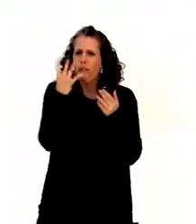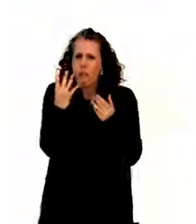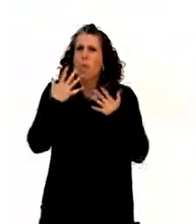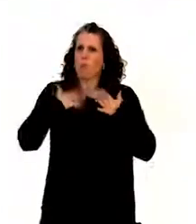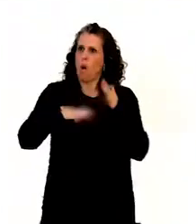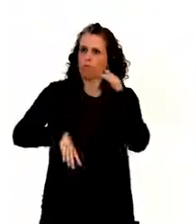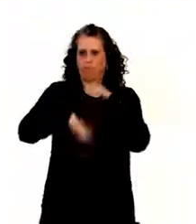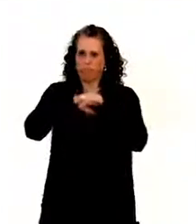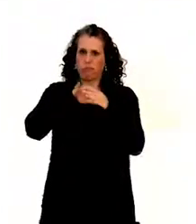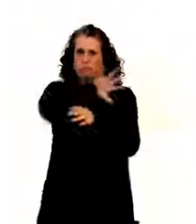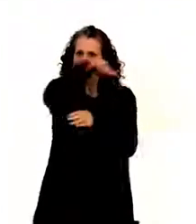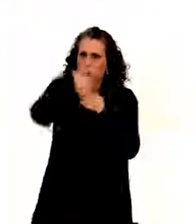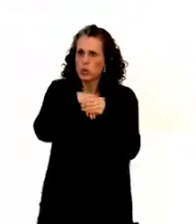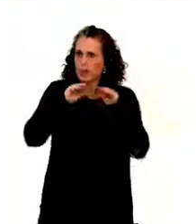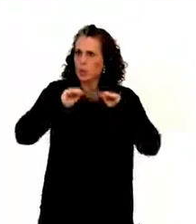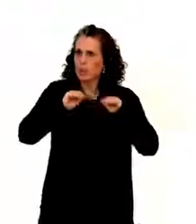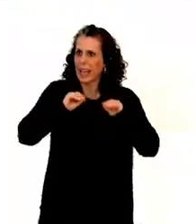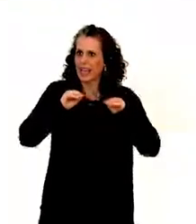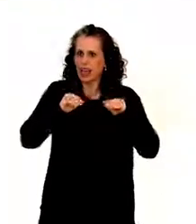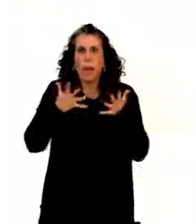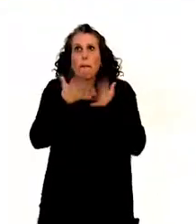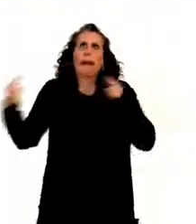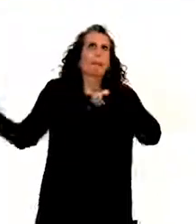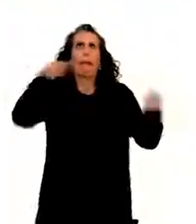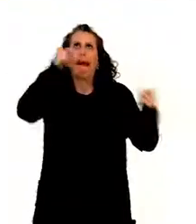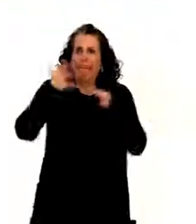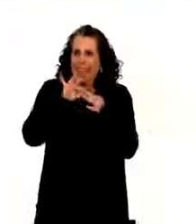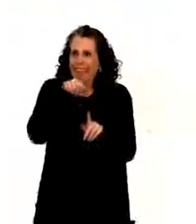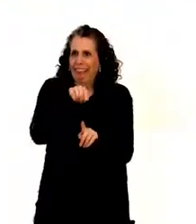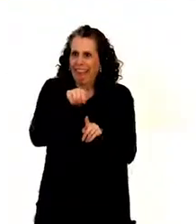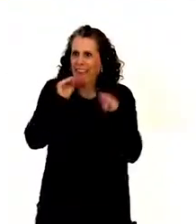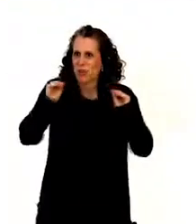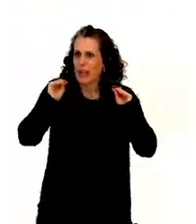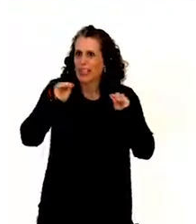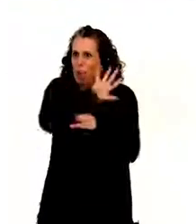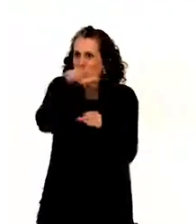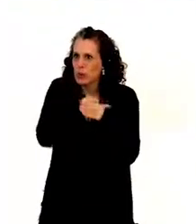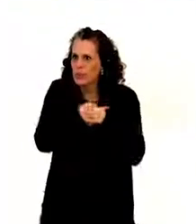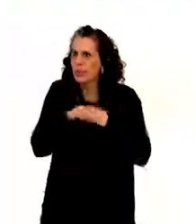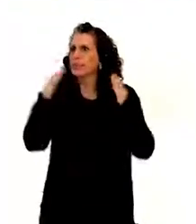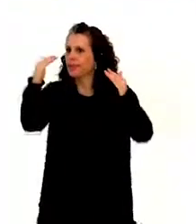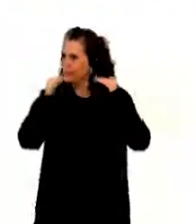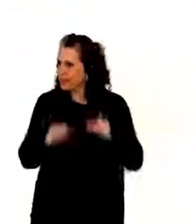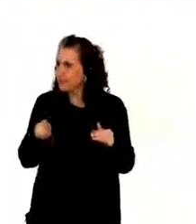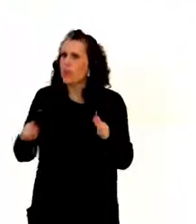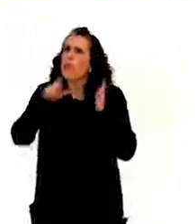comment which made quite a splash and there was a lot of debates about it. Then, Article